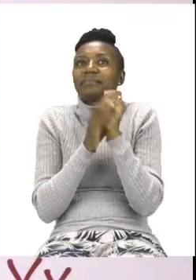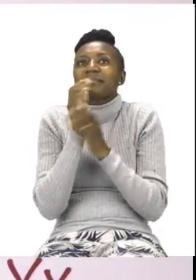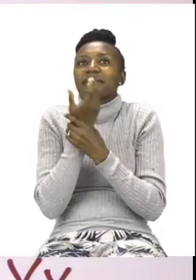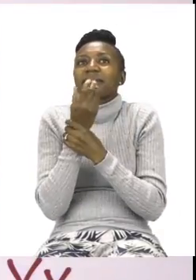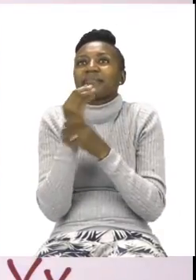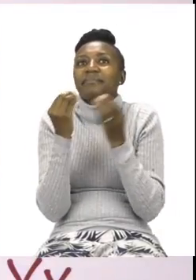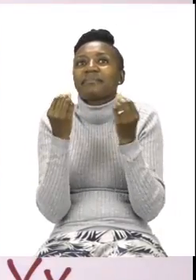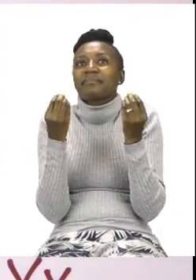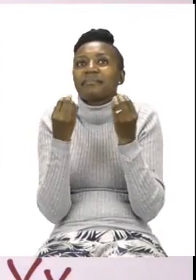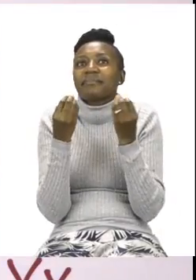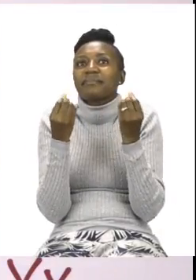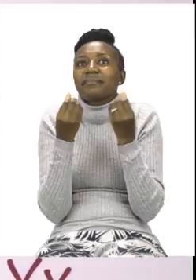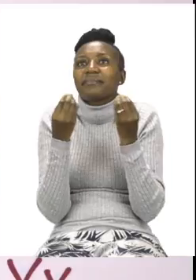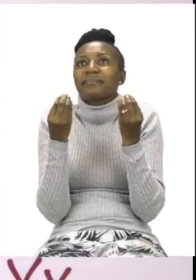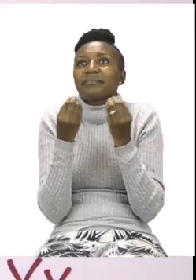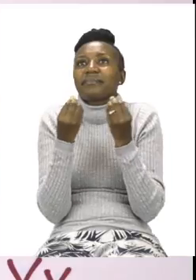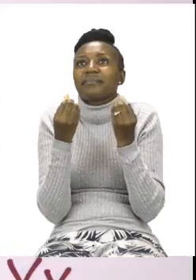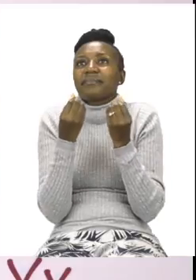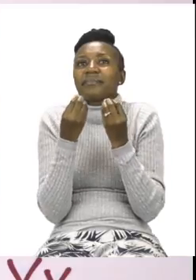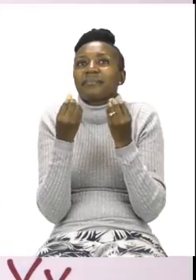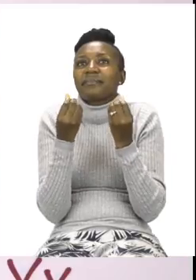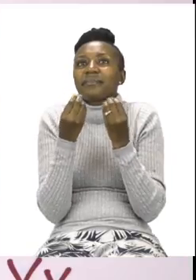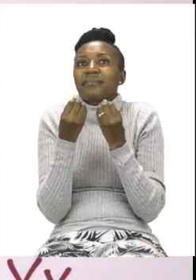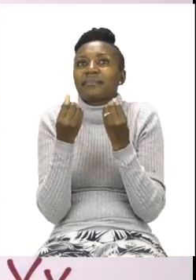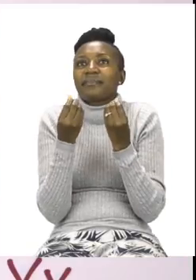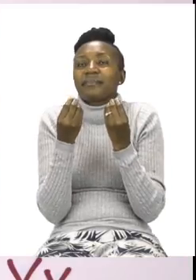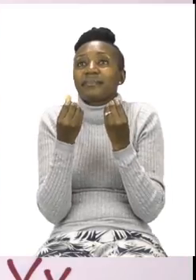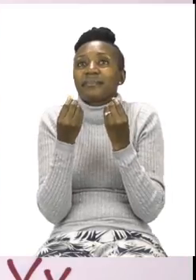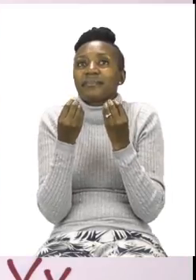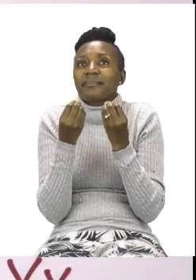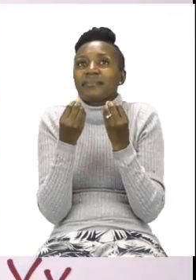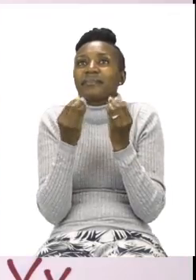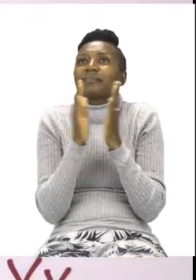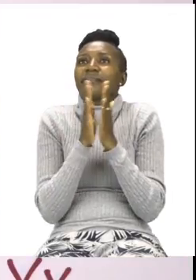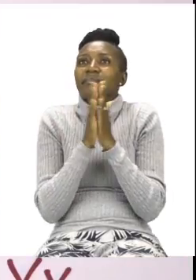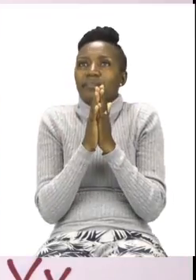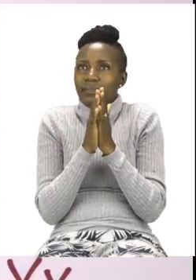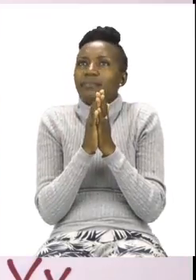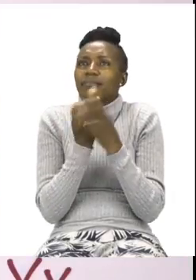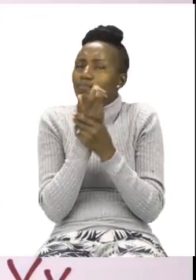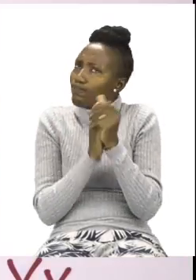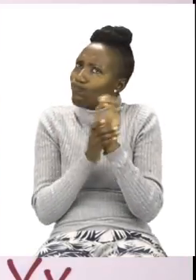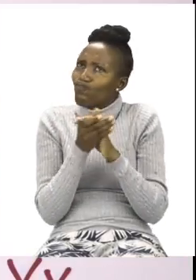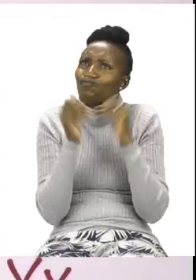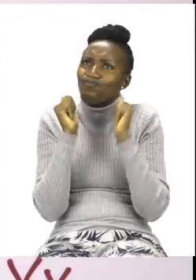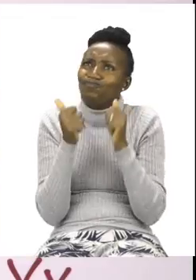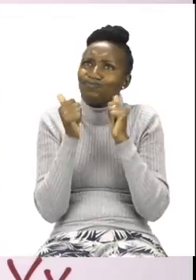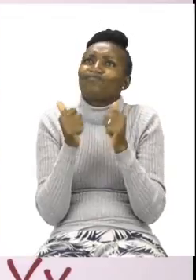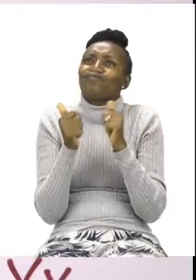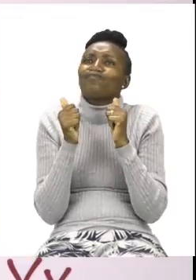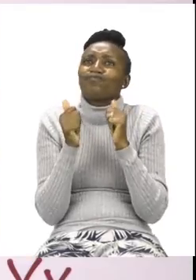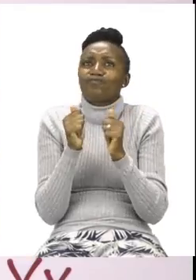and on your fingertips too. Make sure you wash your hands and dry them before you touch